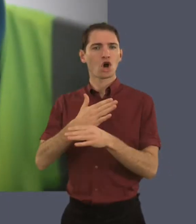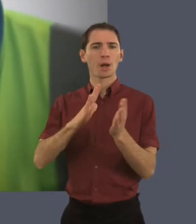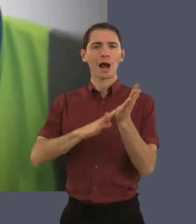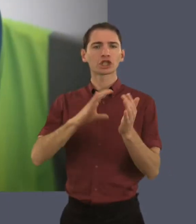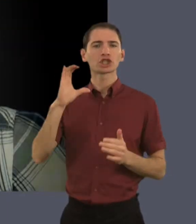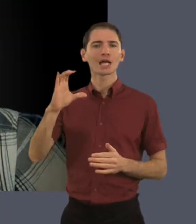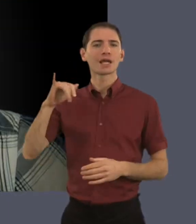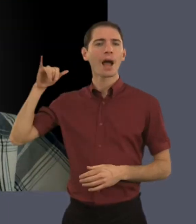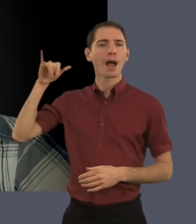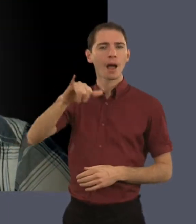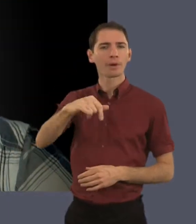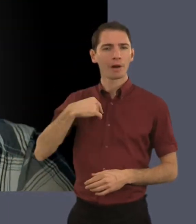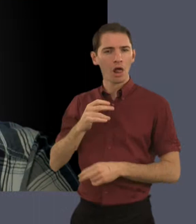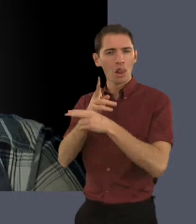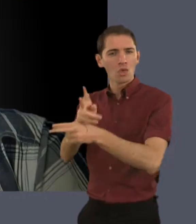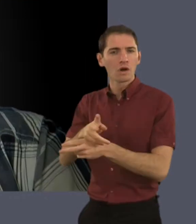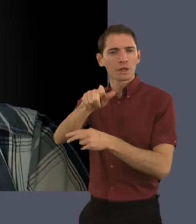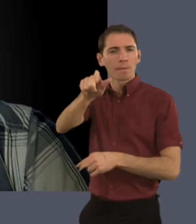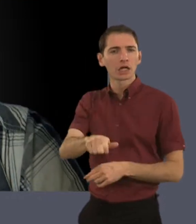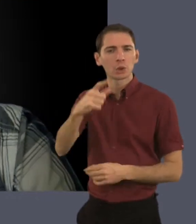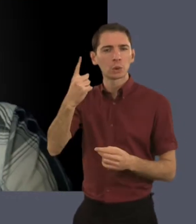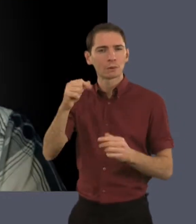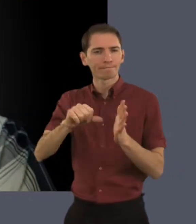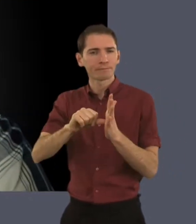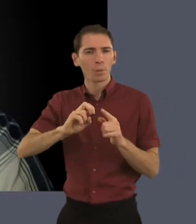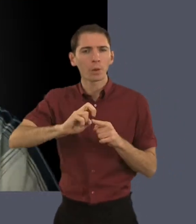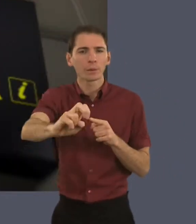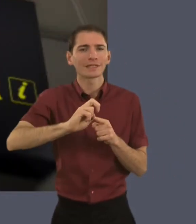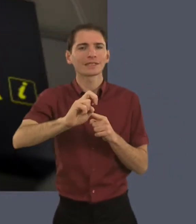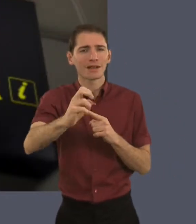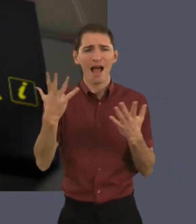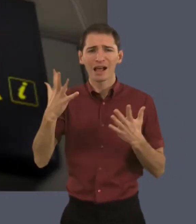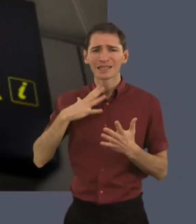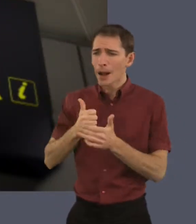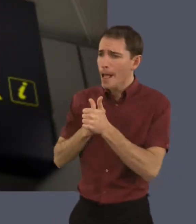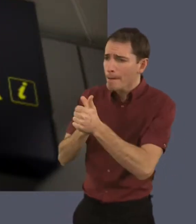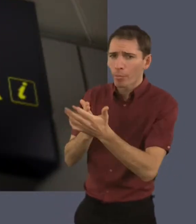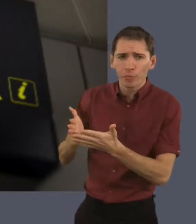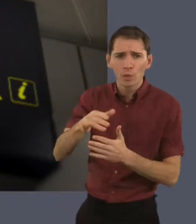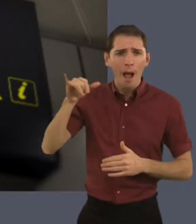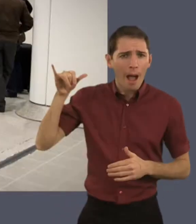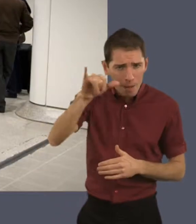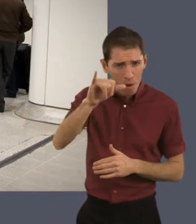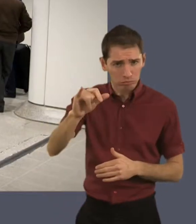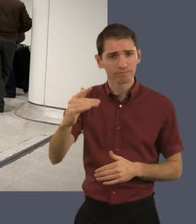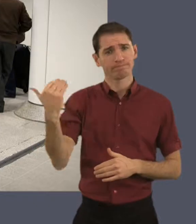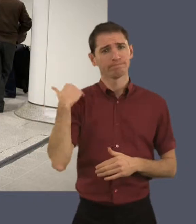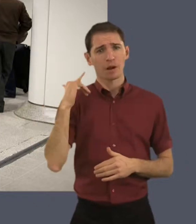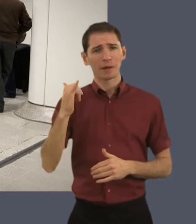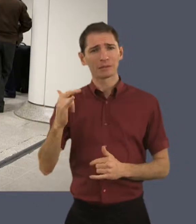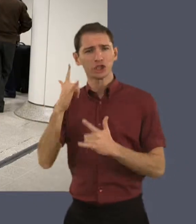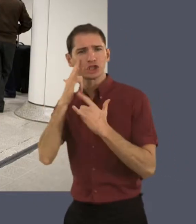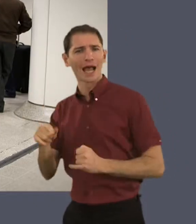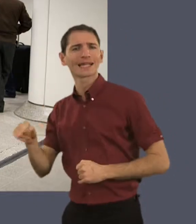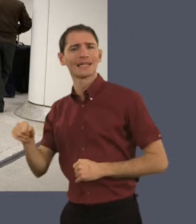I work at Manchester Airport. I look after passengers with reduced mobility. So anyone requiring assistance going through the airport, we take